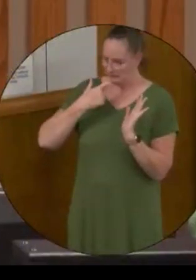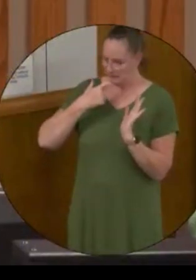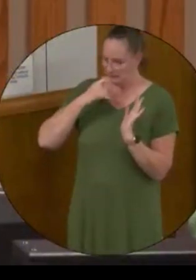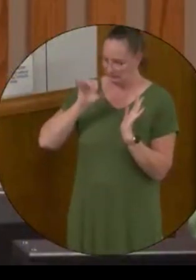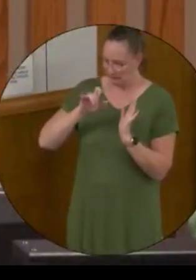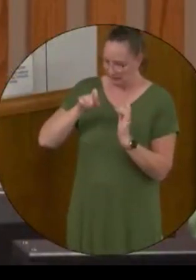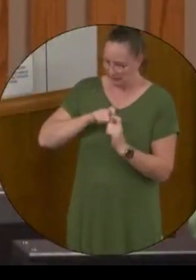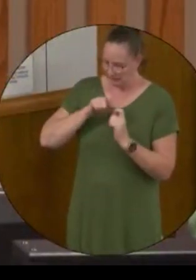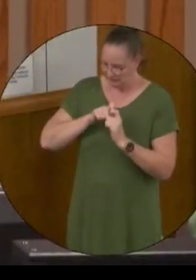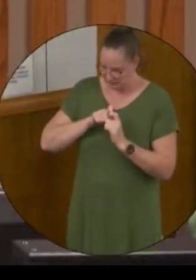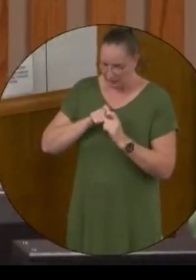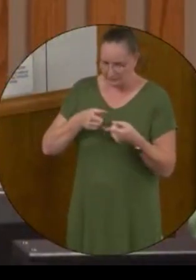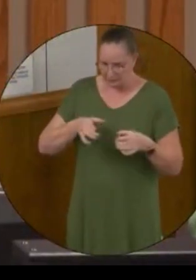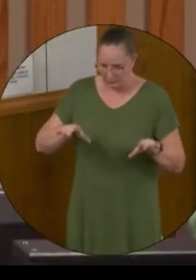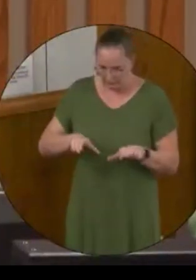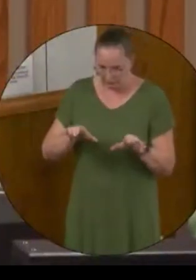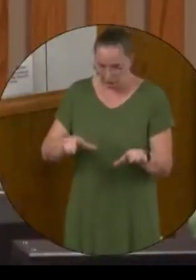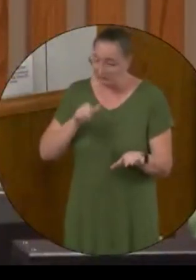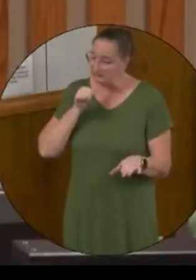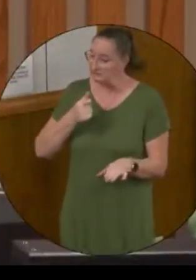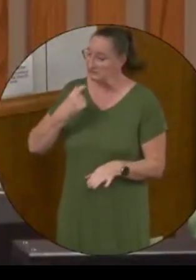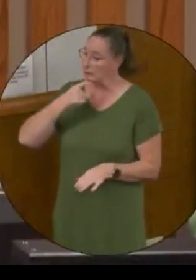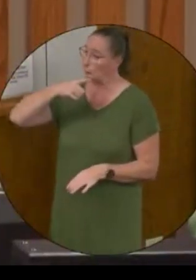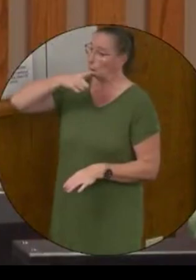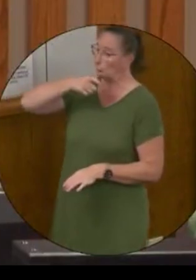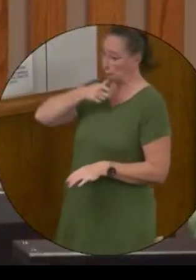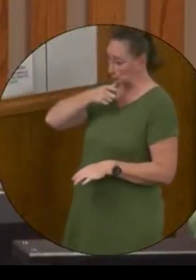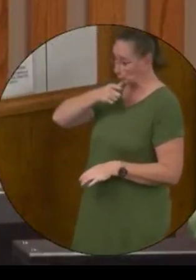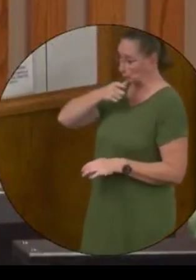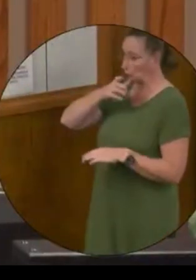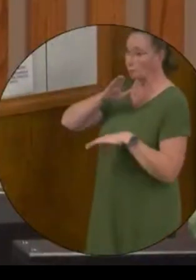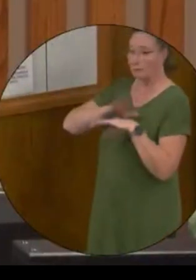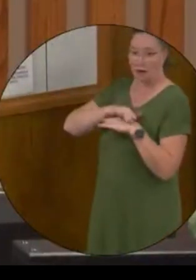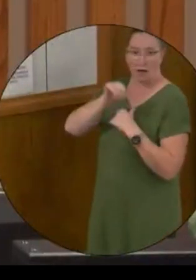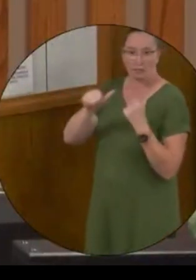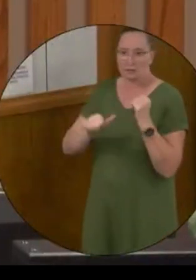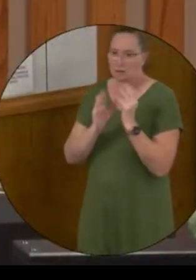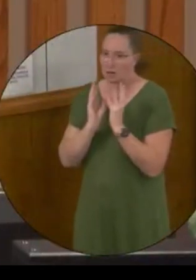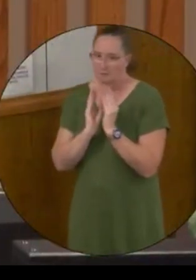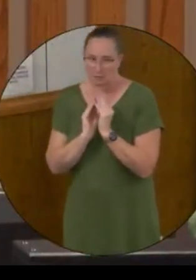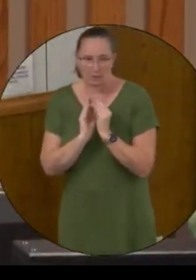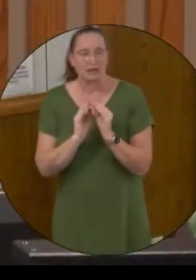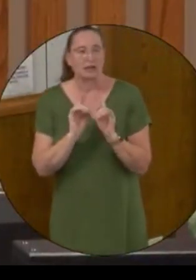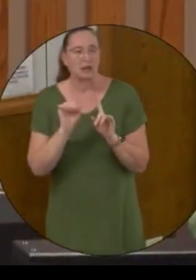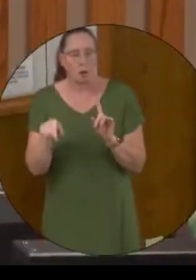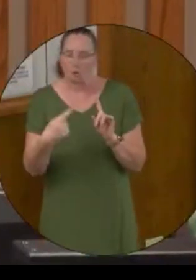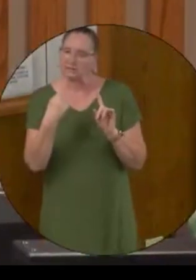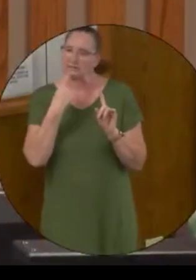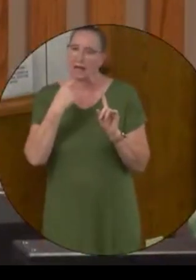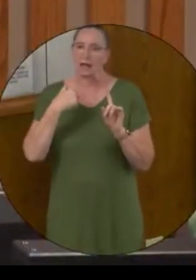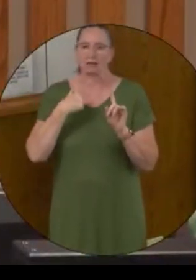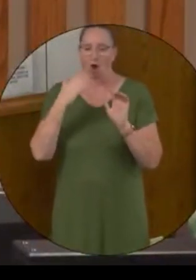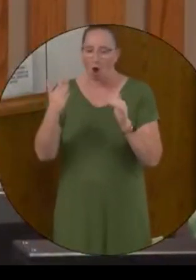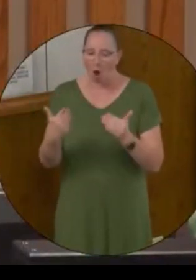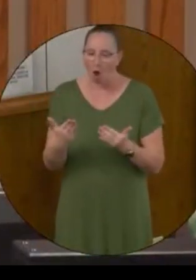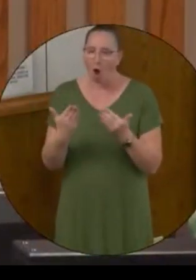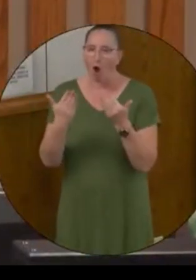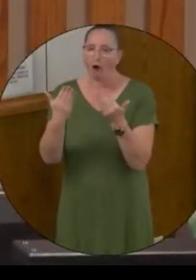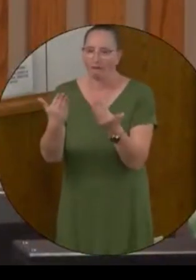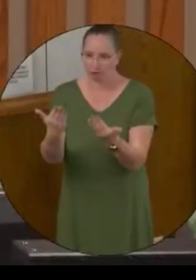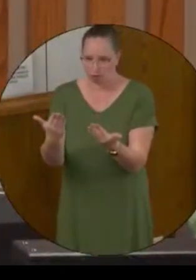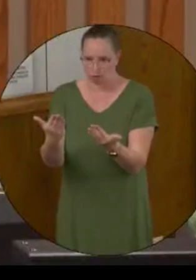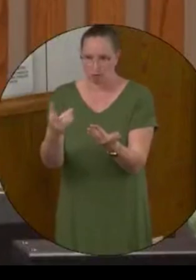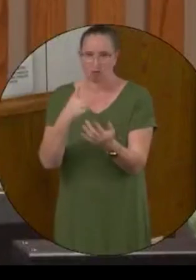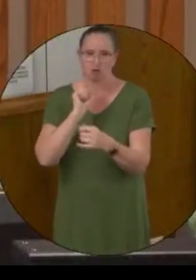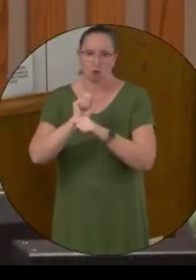action that I just described to you. Did not say who would be on the subcommittee. It just said that an offer was extended for us to